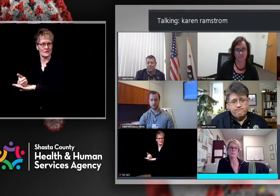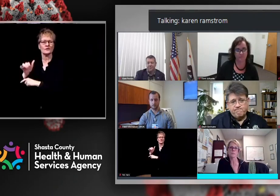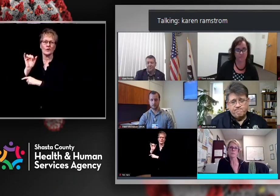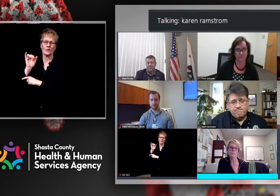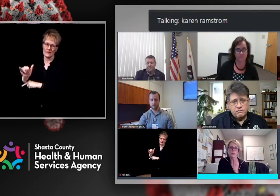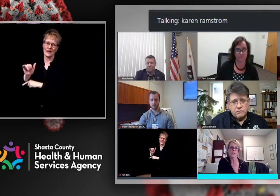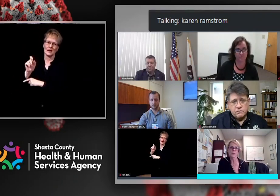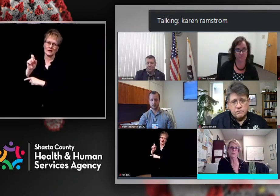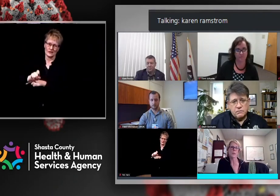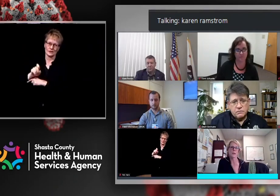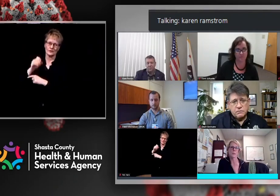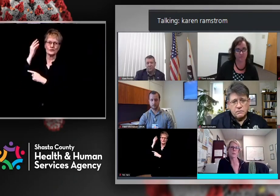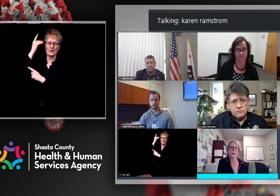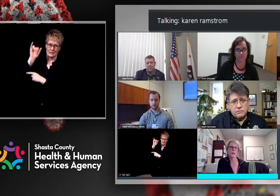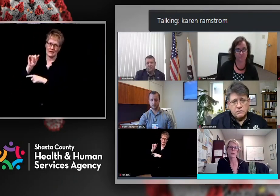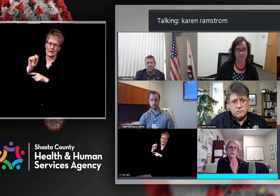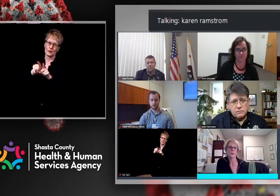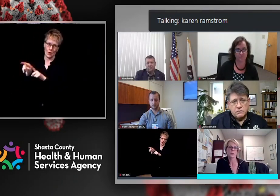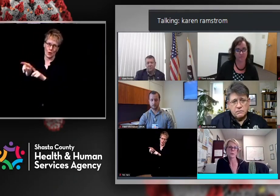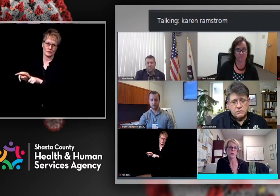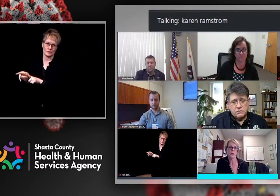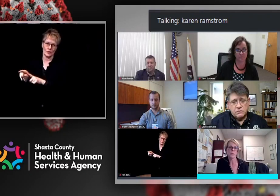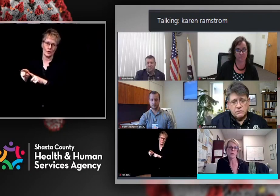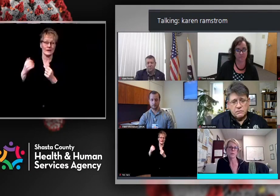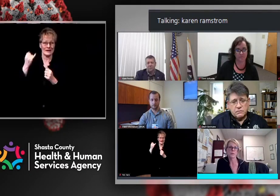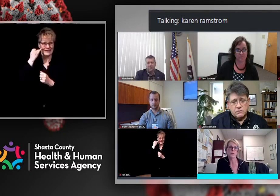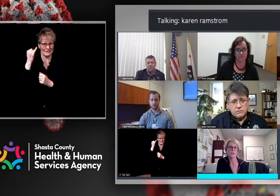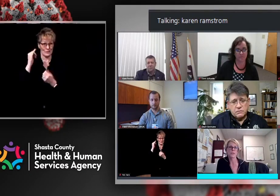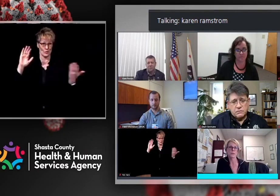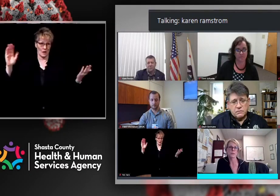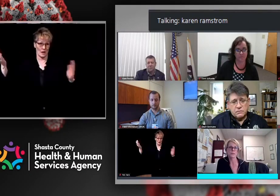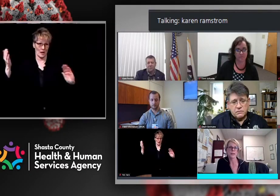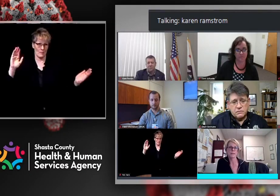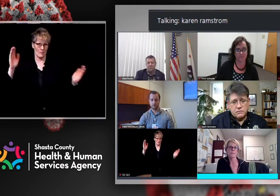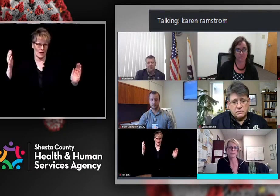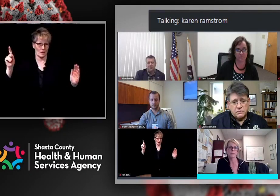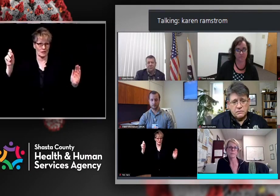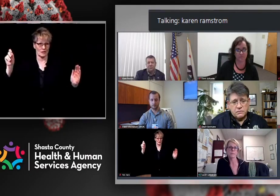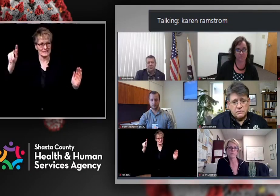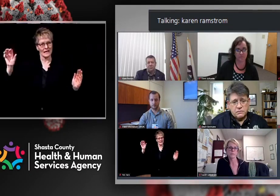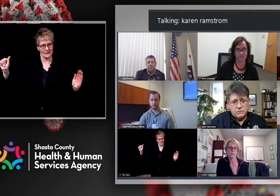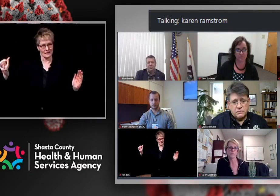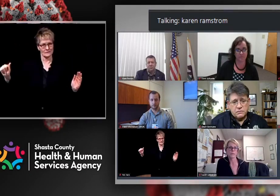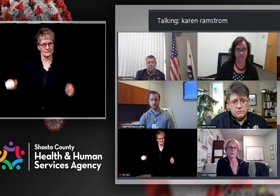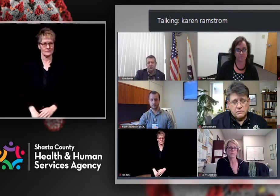in terms of how we compare to other regions of the state.